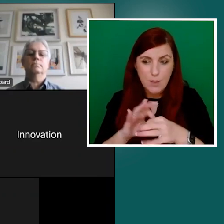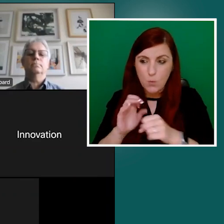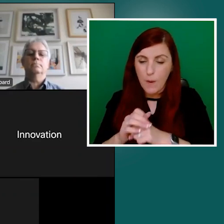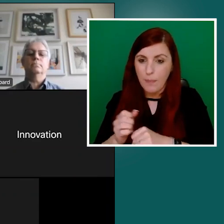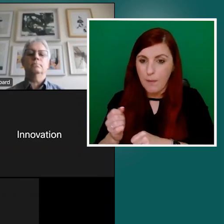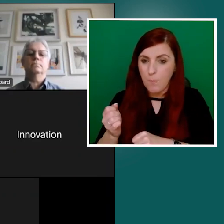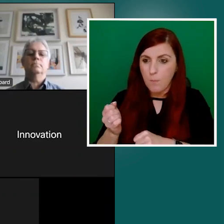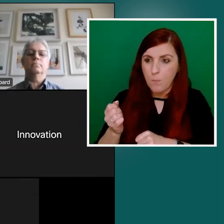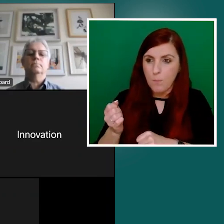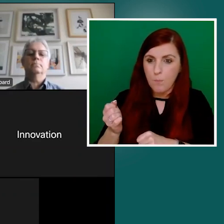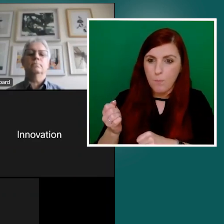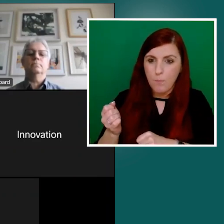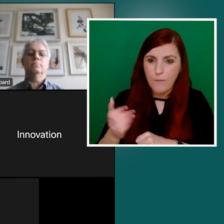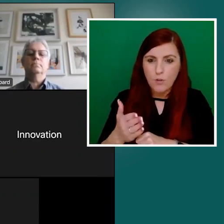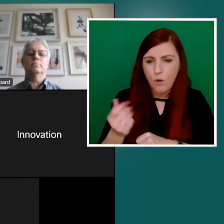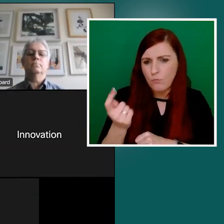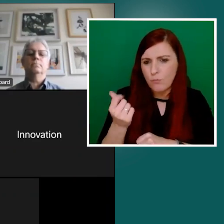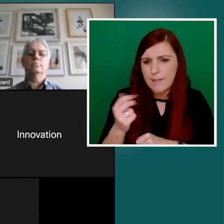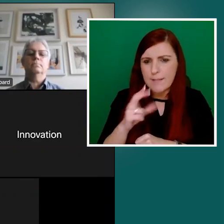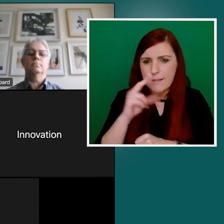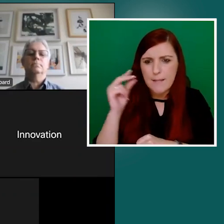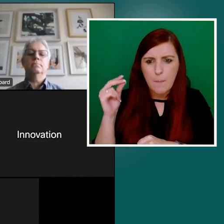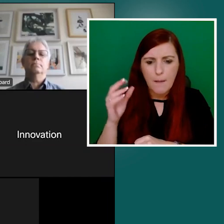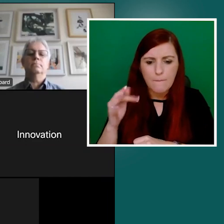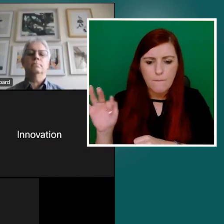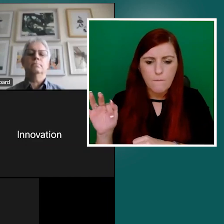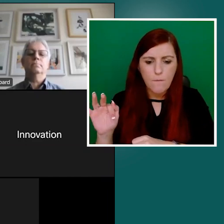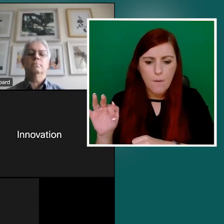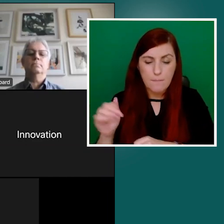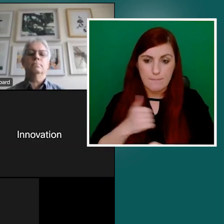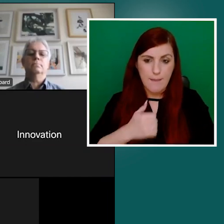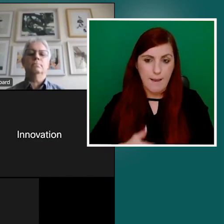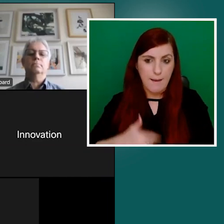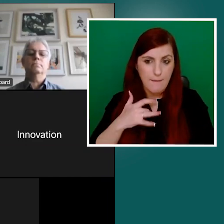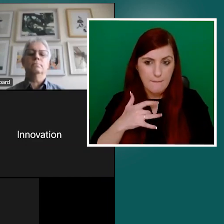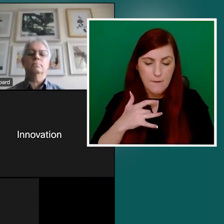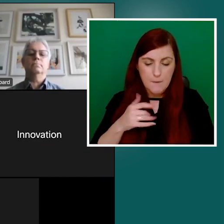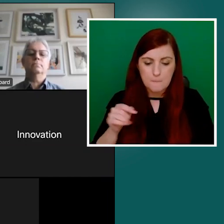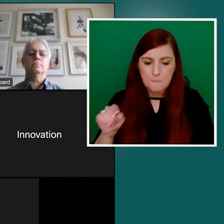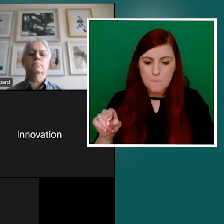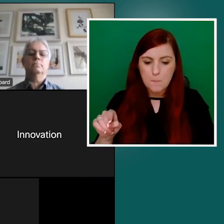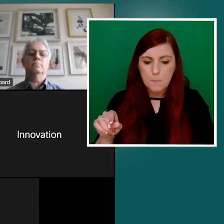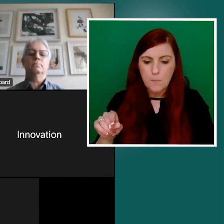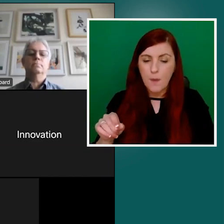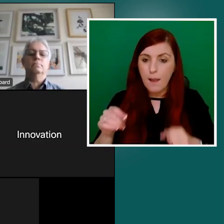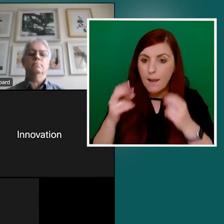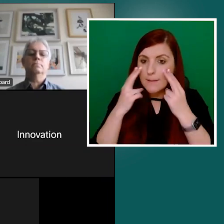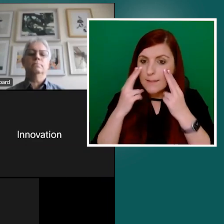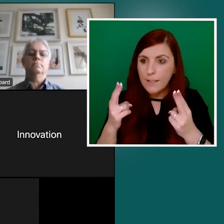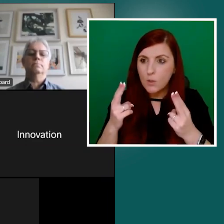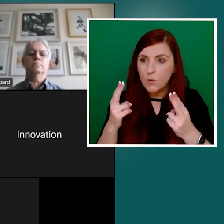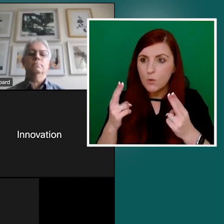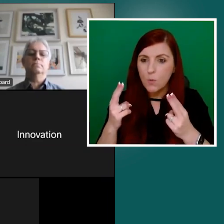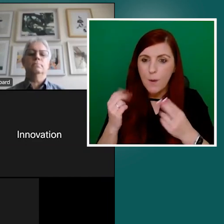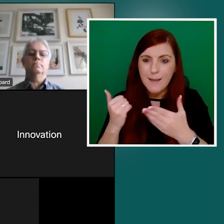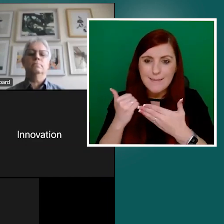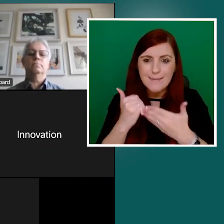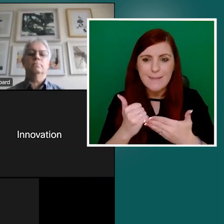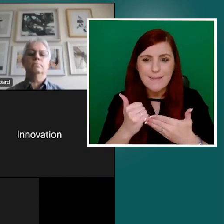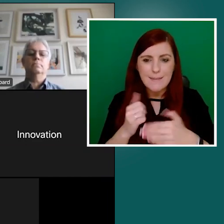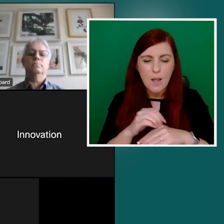recent example from my life was I needed to assist a relative who has low digital literacy